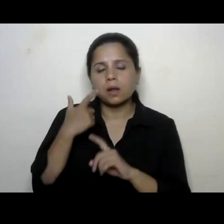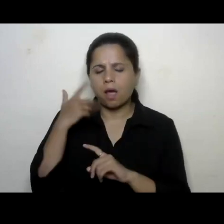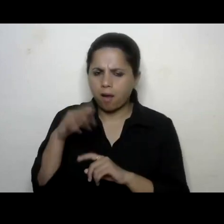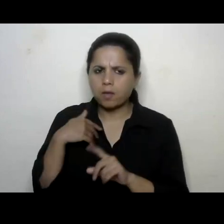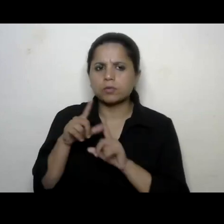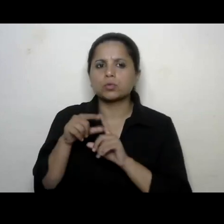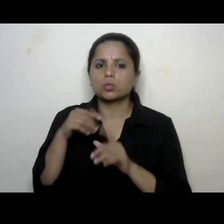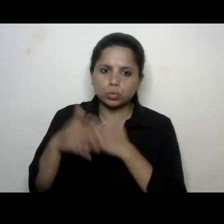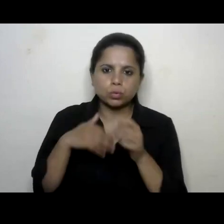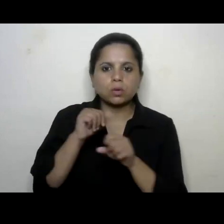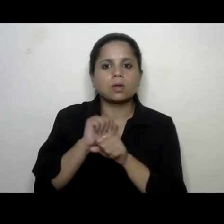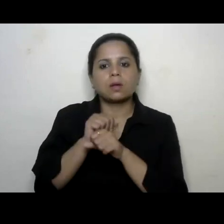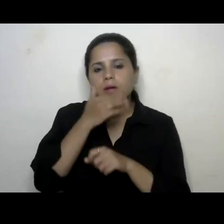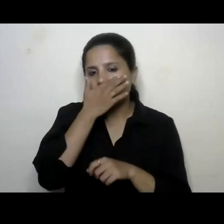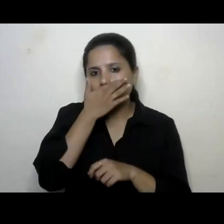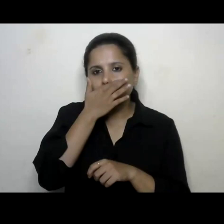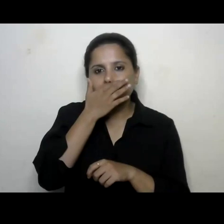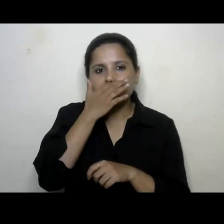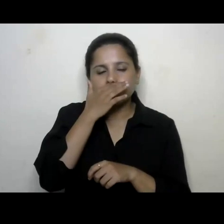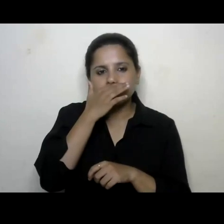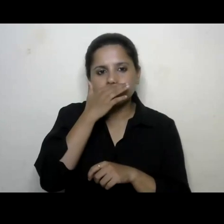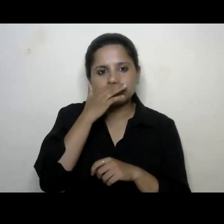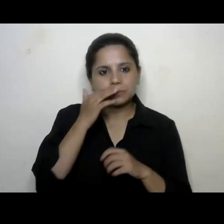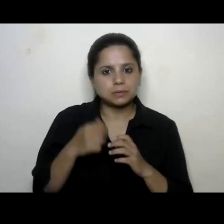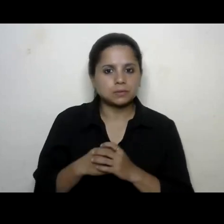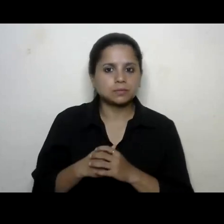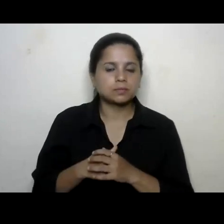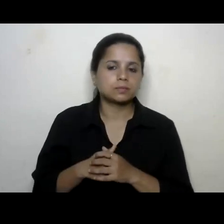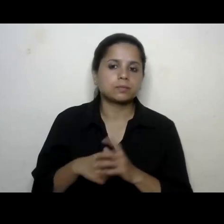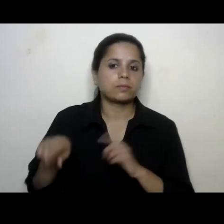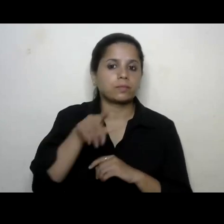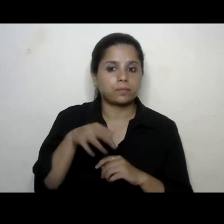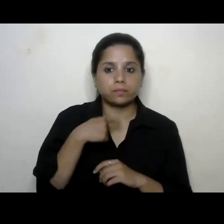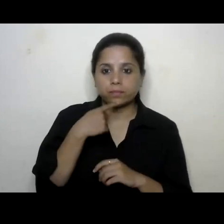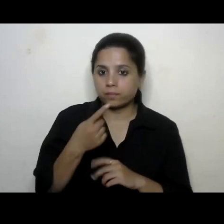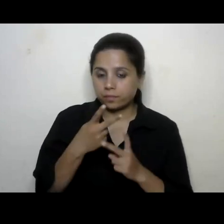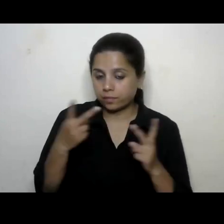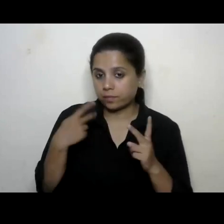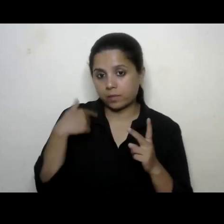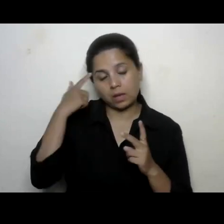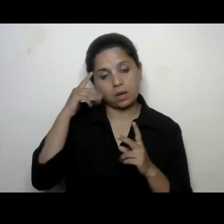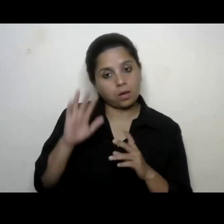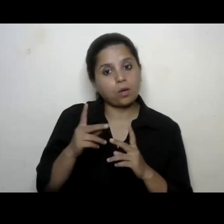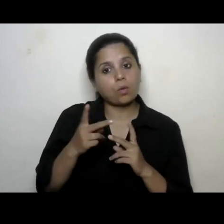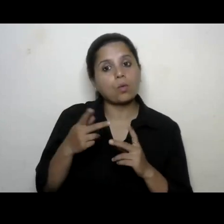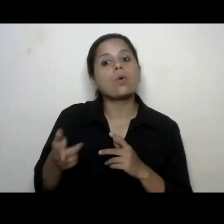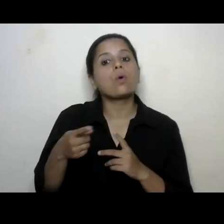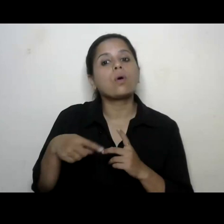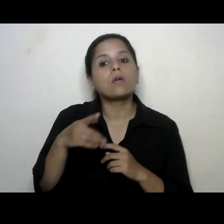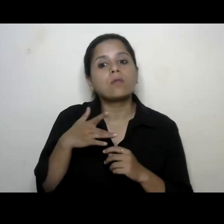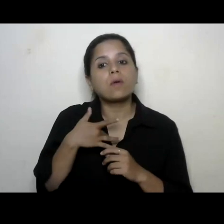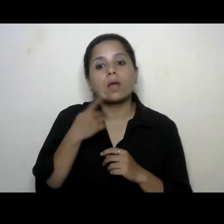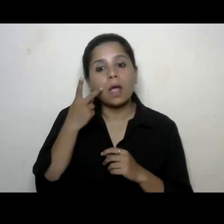the mechanism which helps the other institutions to handhold NEP